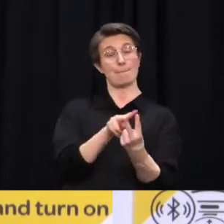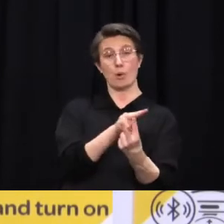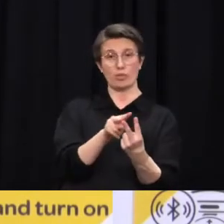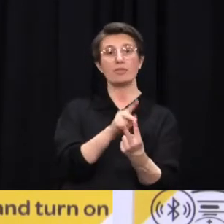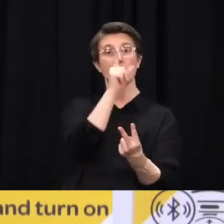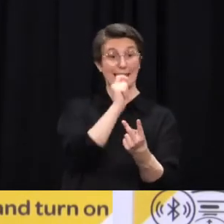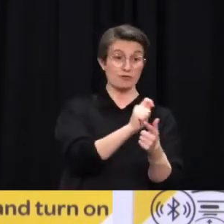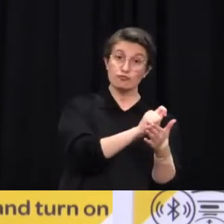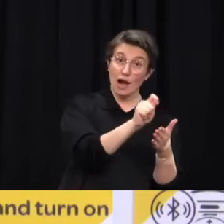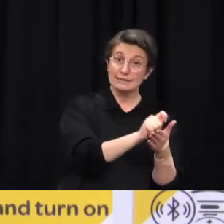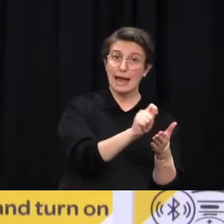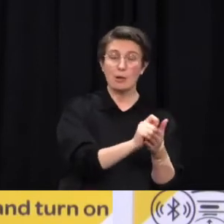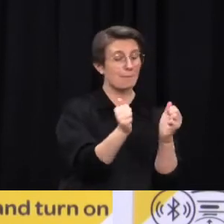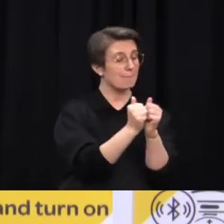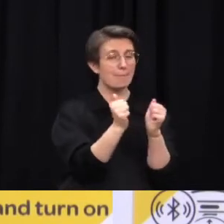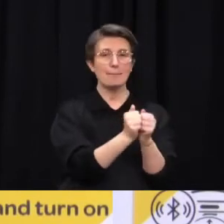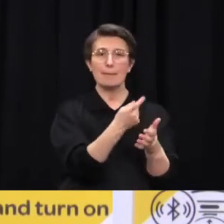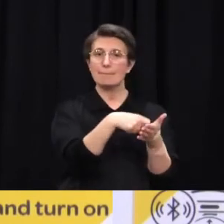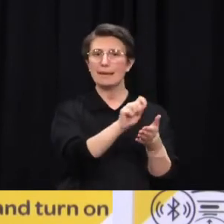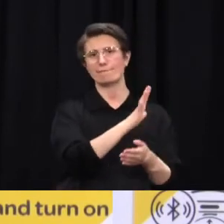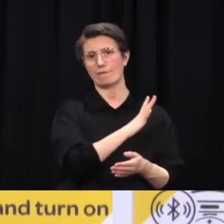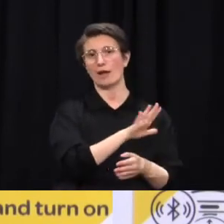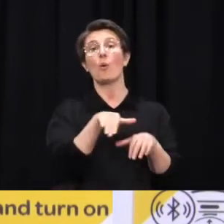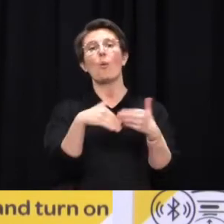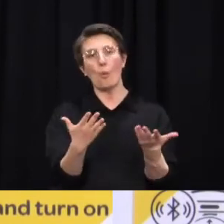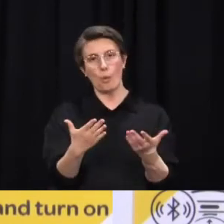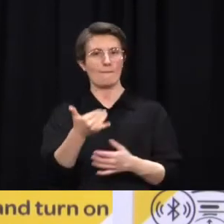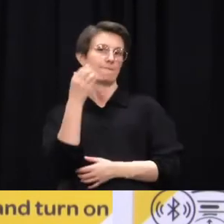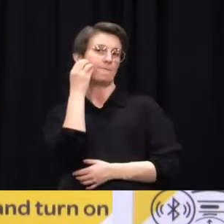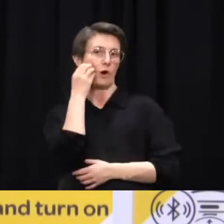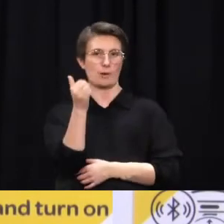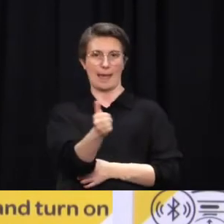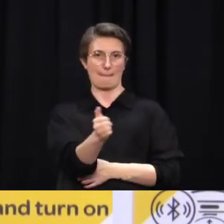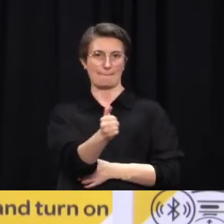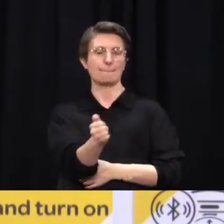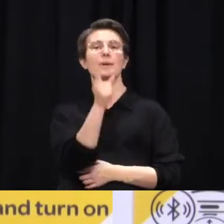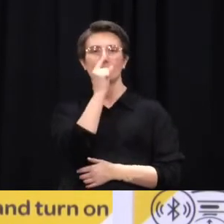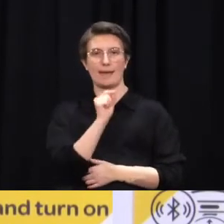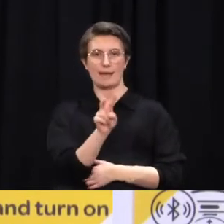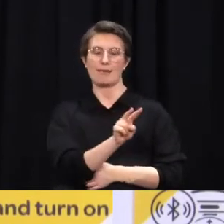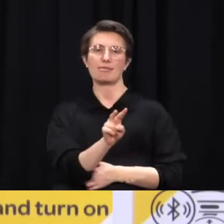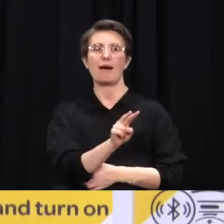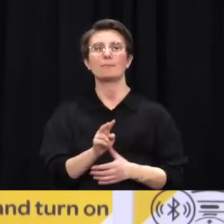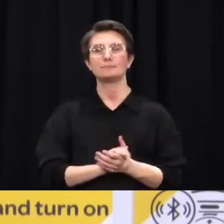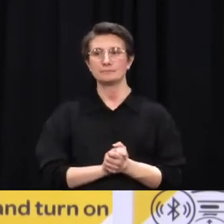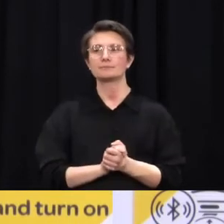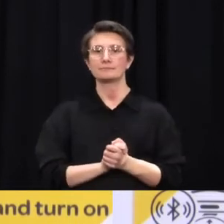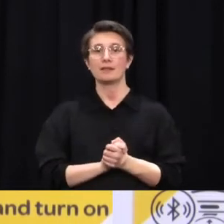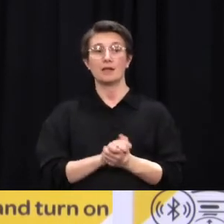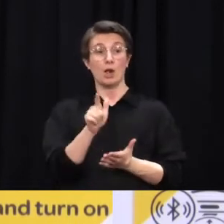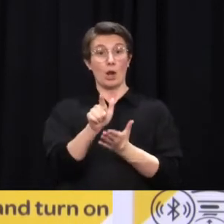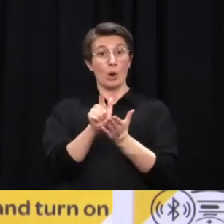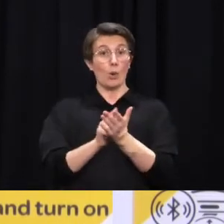where they have been and that is perfectly acceptable for them to do. In terms of the legislative change around whether we would